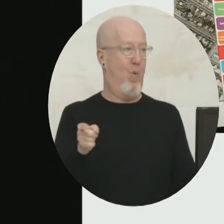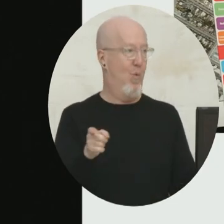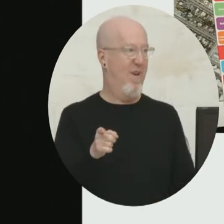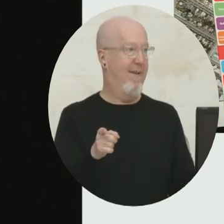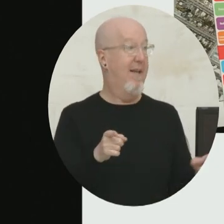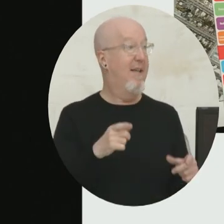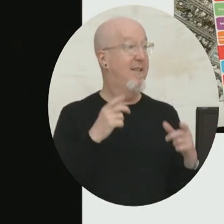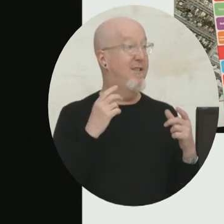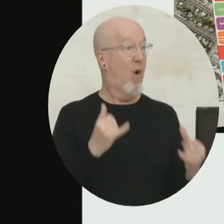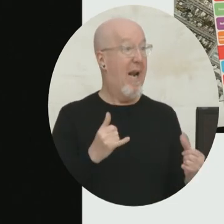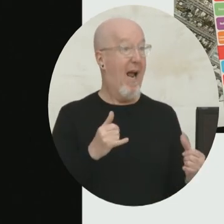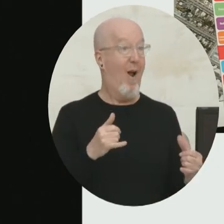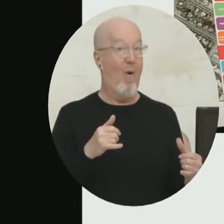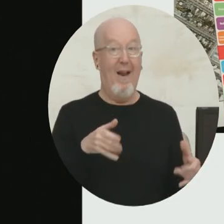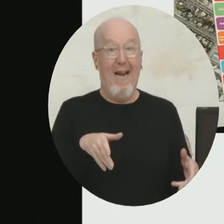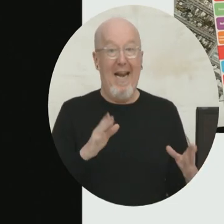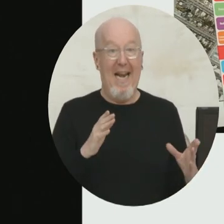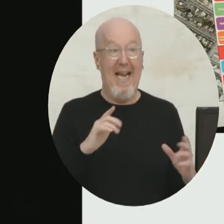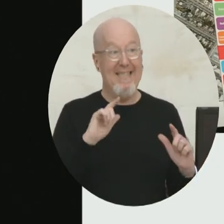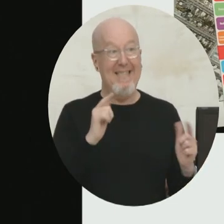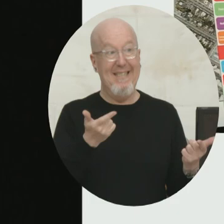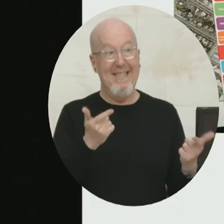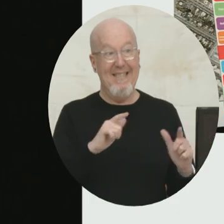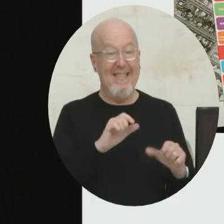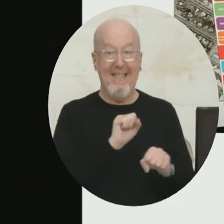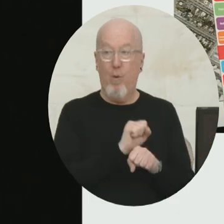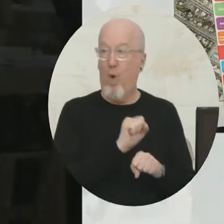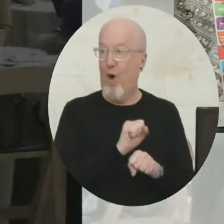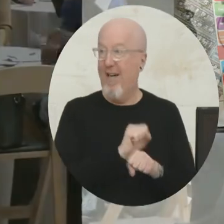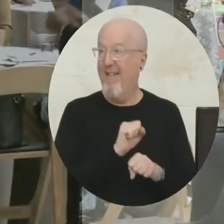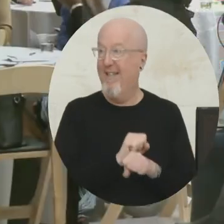let's get to work. Thank you very much, everyone.